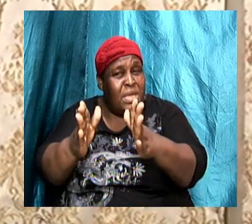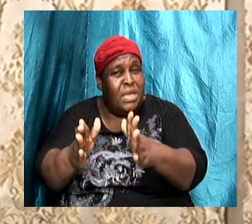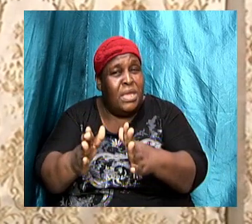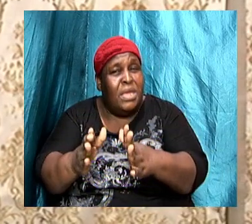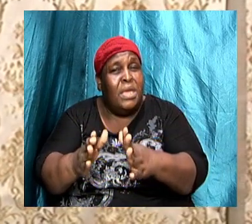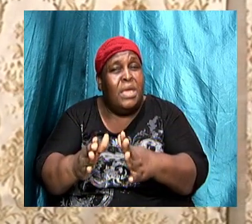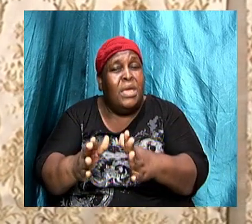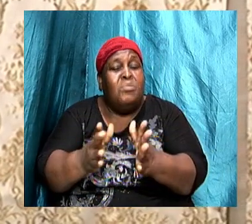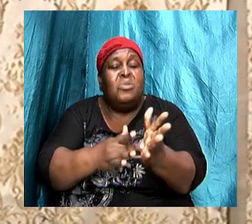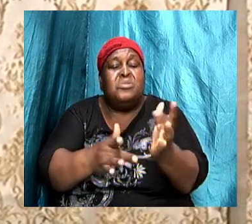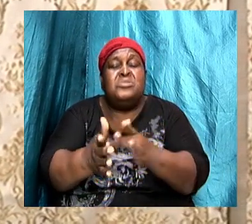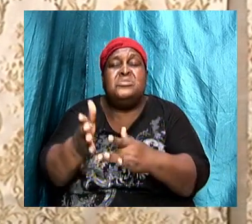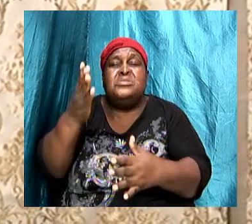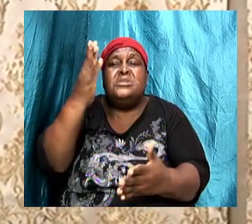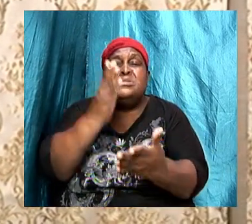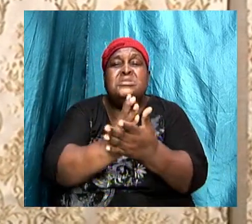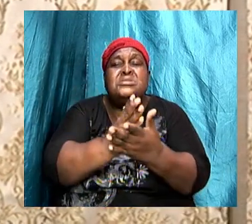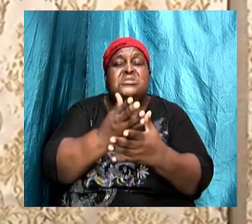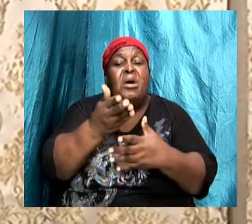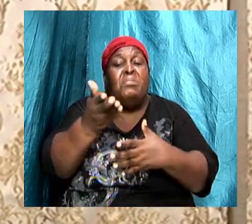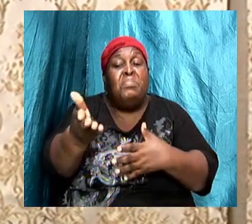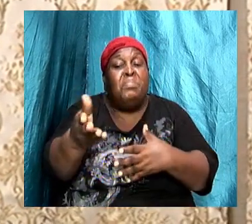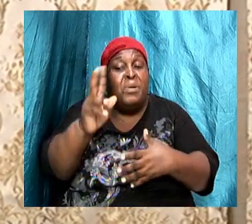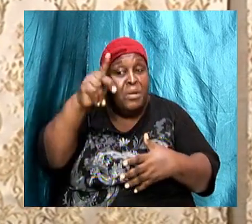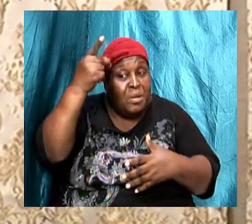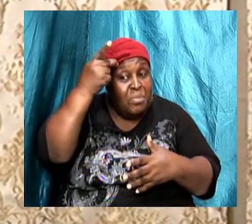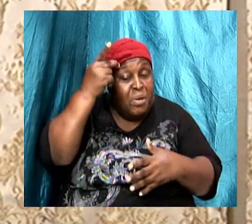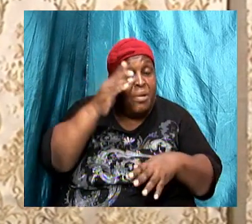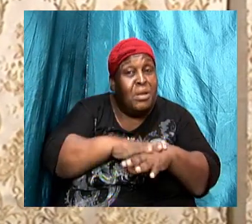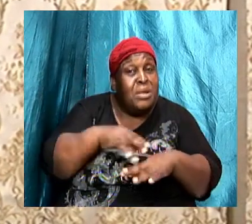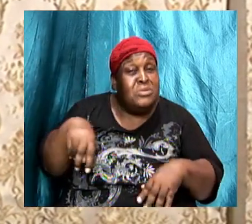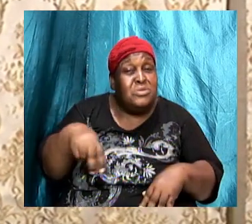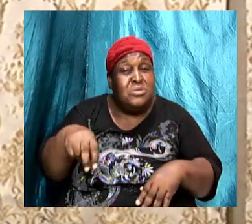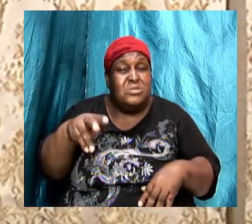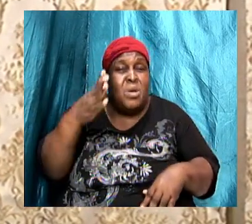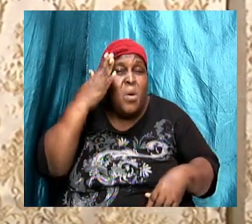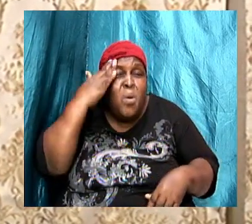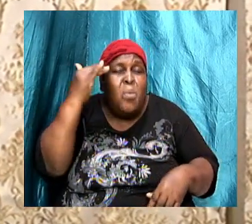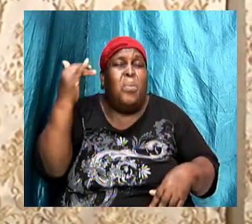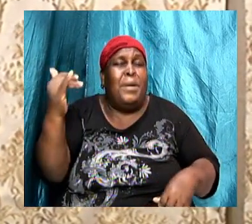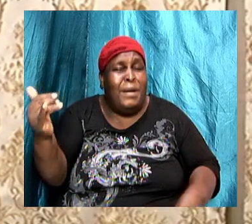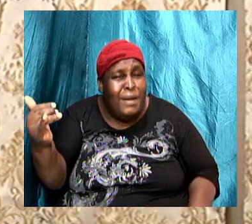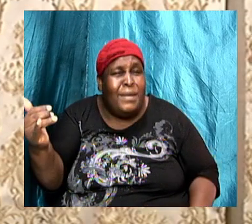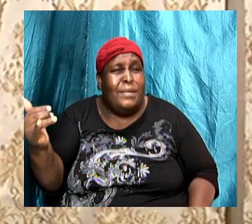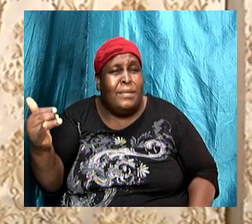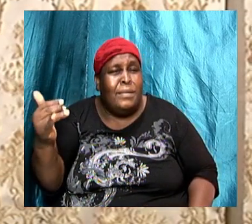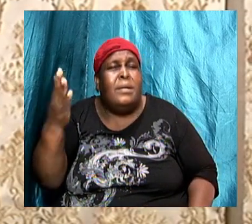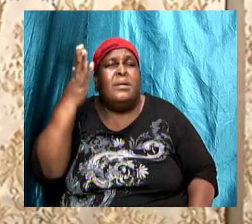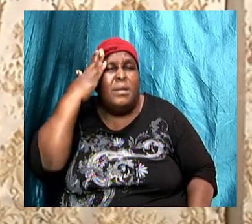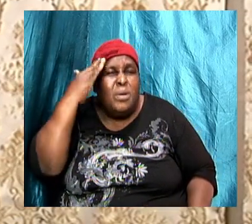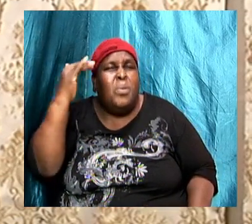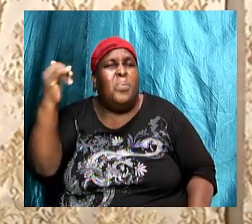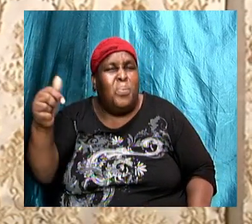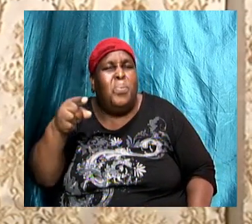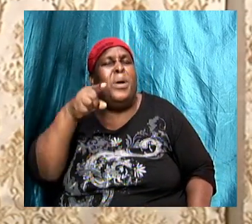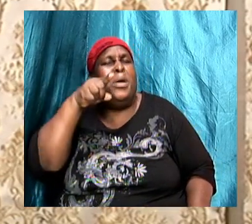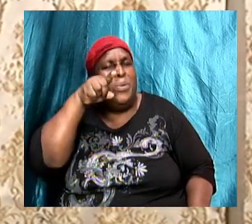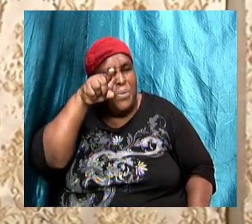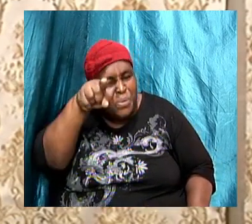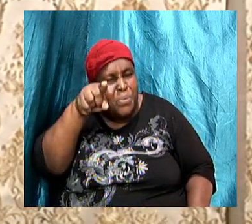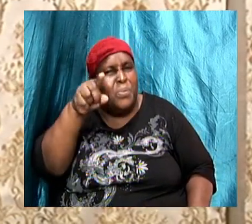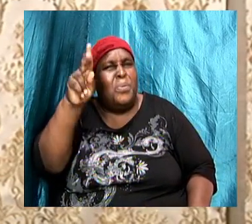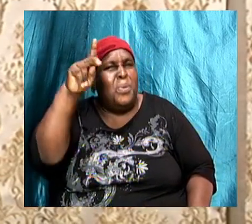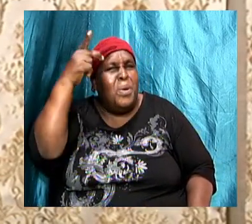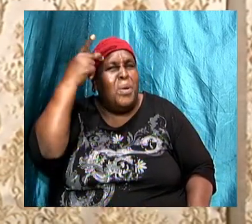confronted him on his journey and said, why? Why are you doing this